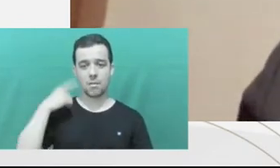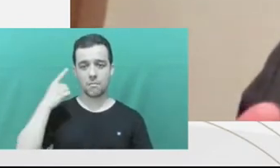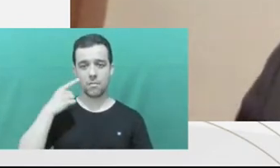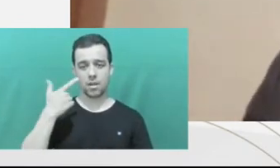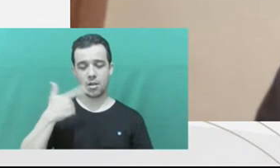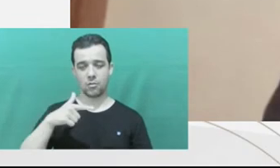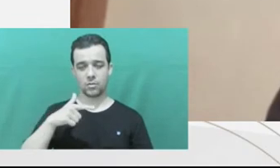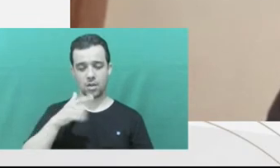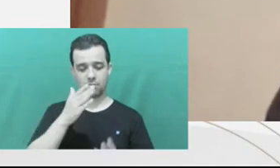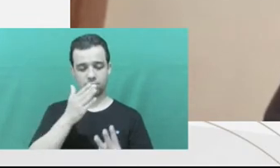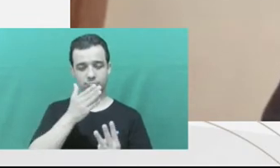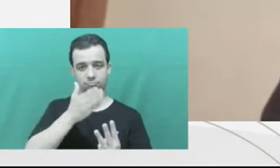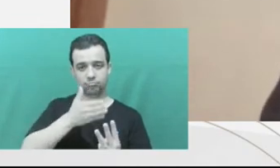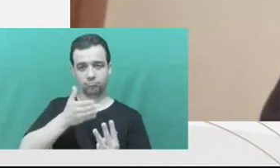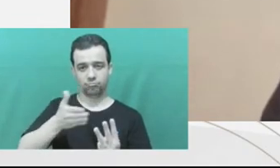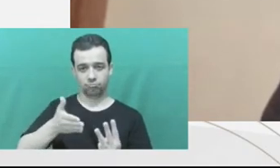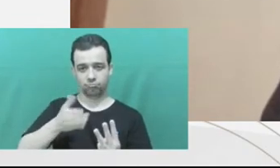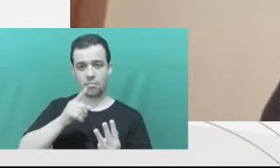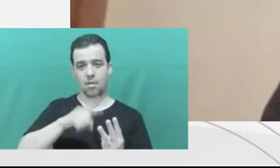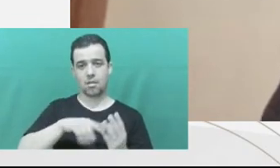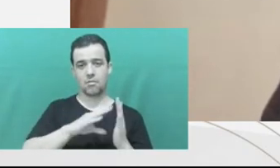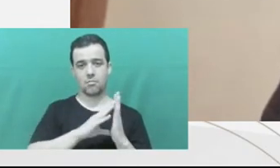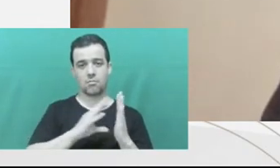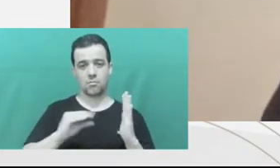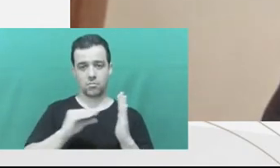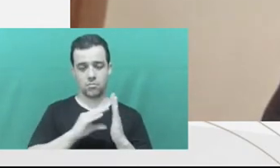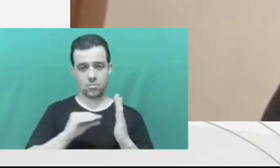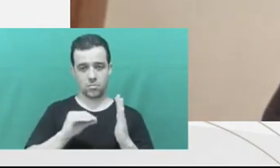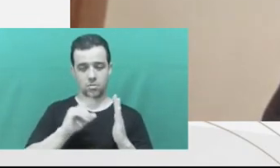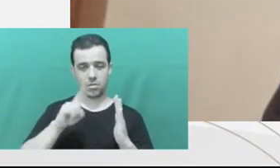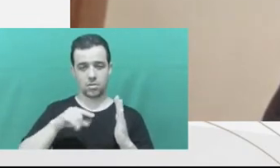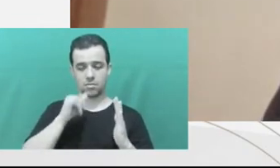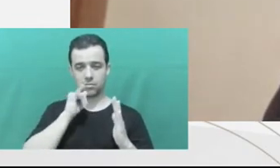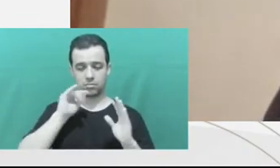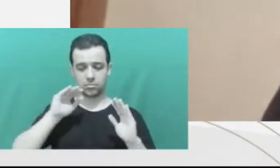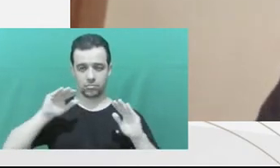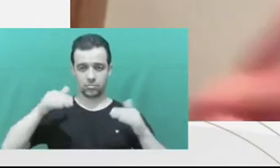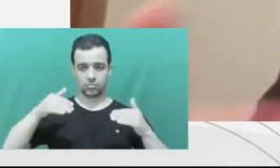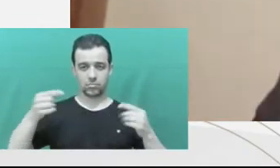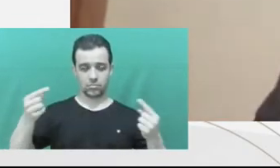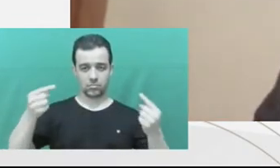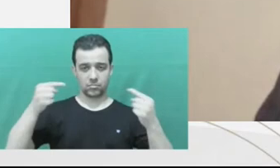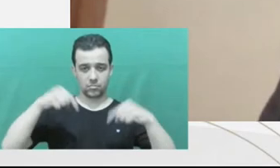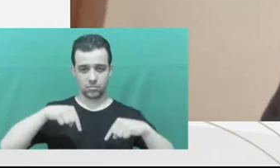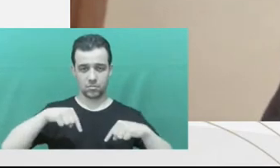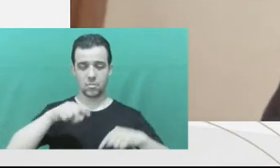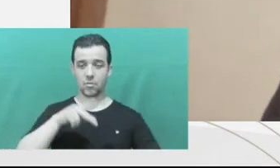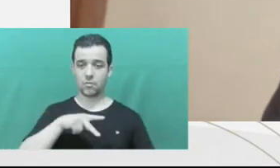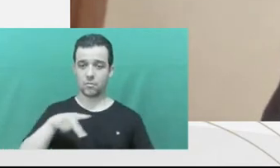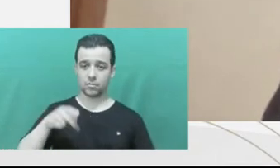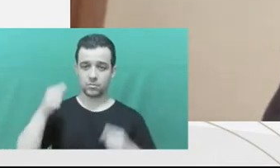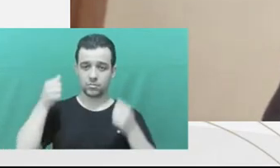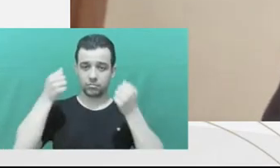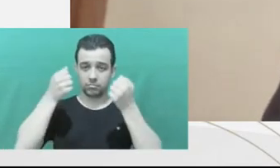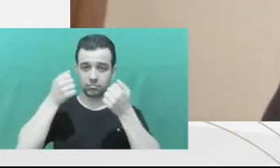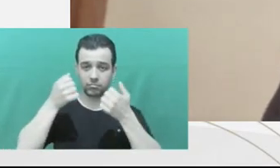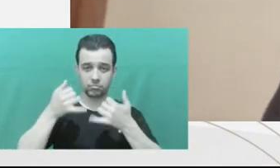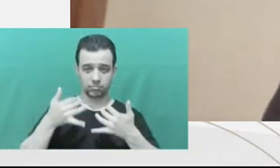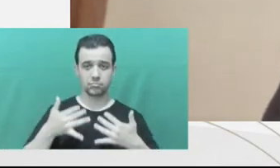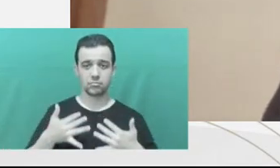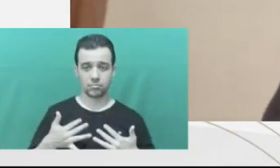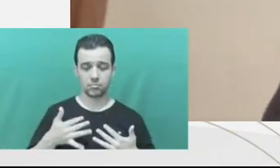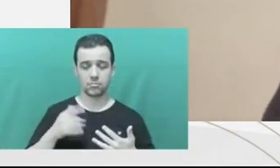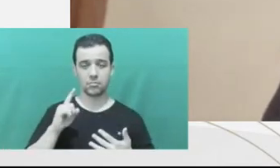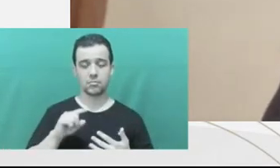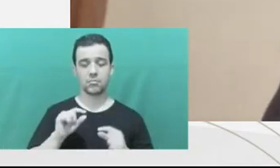explain that there is no fine-tuning for these modalities, but they're all known as plea bargaining. As